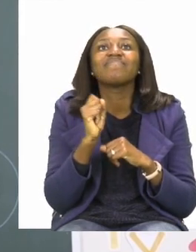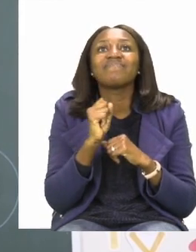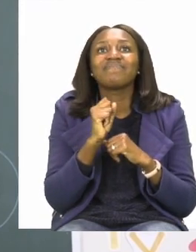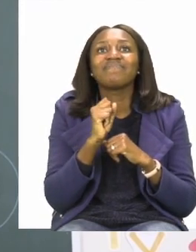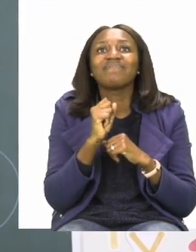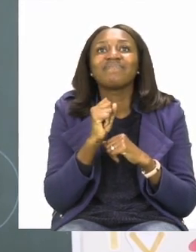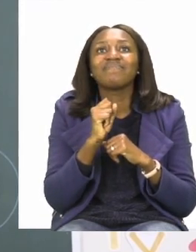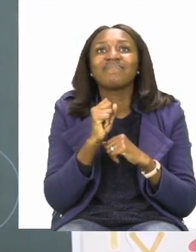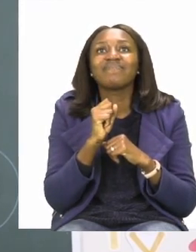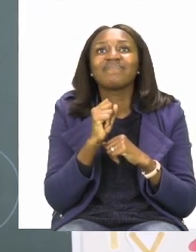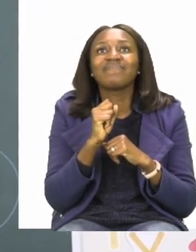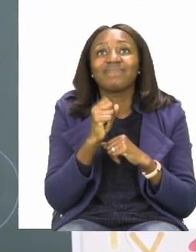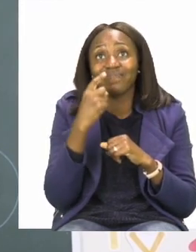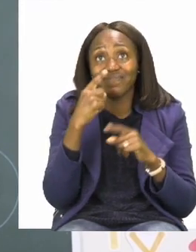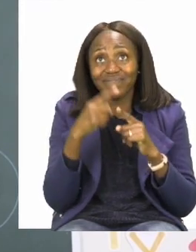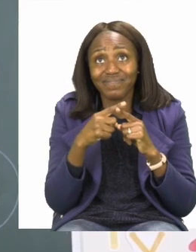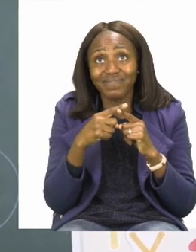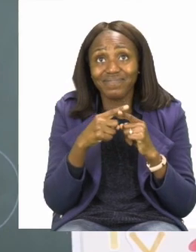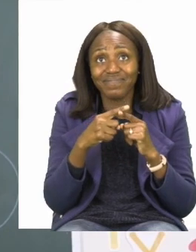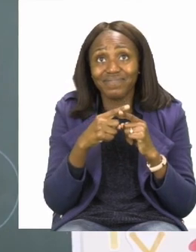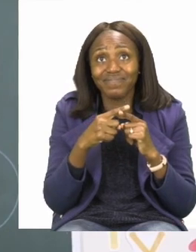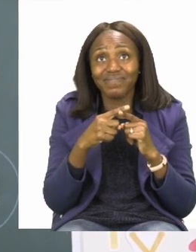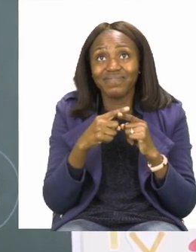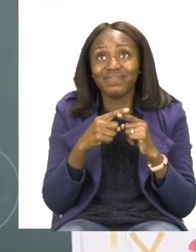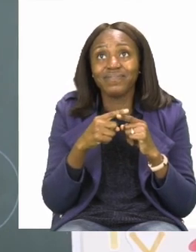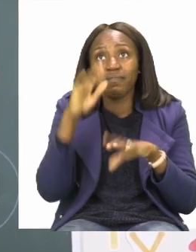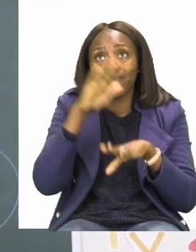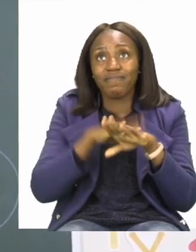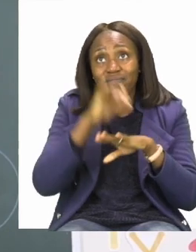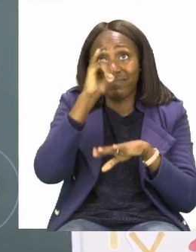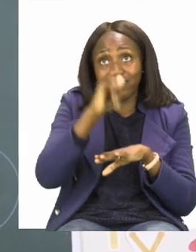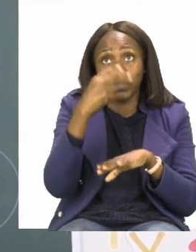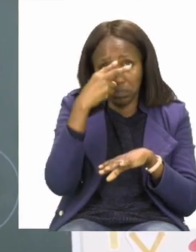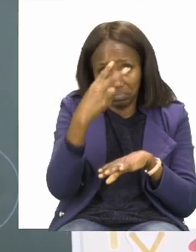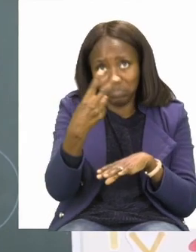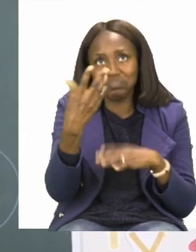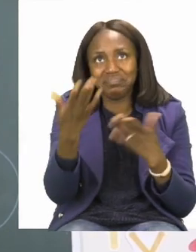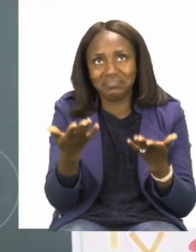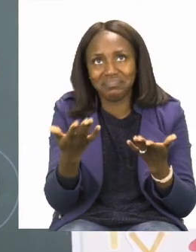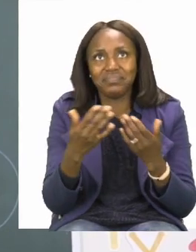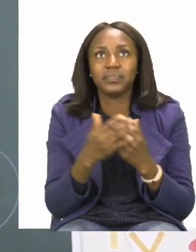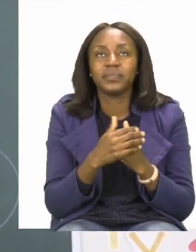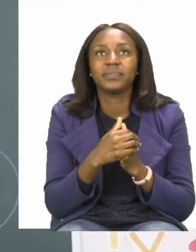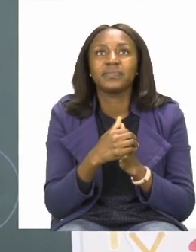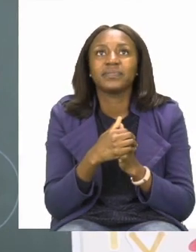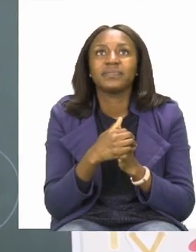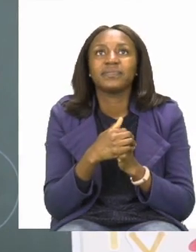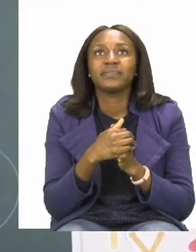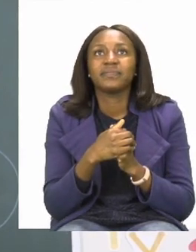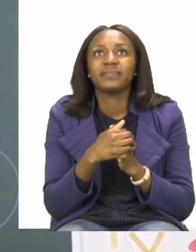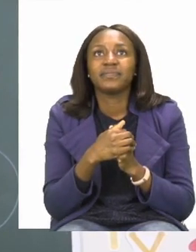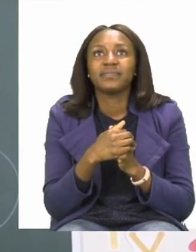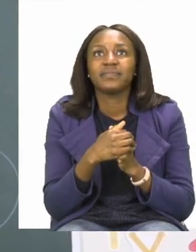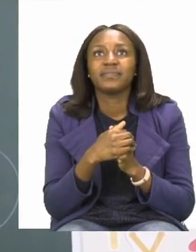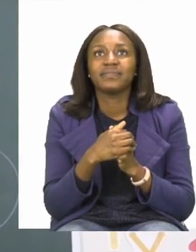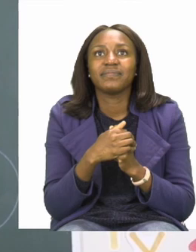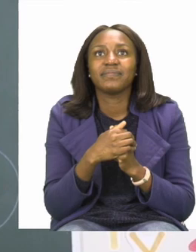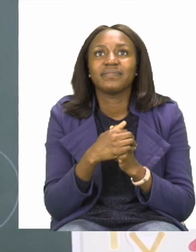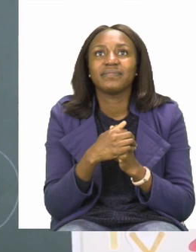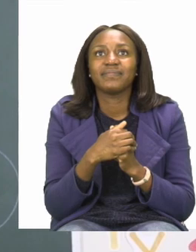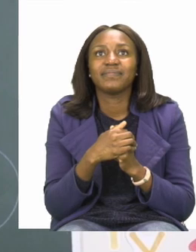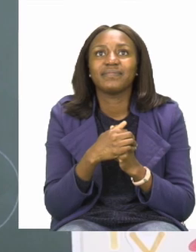we said that the counter is going to float. Let's see if the counter will float.